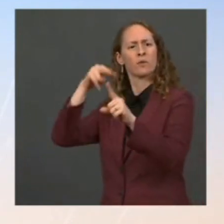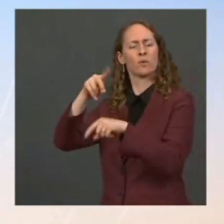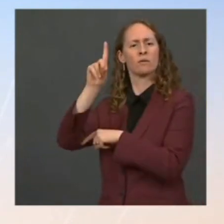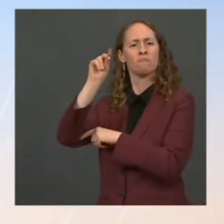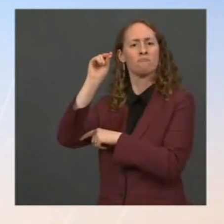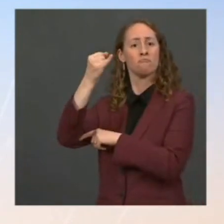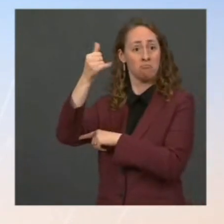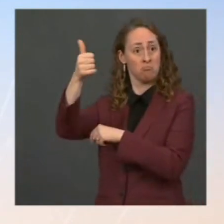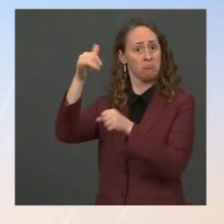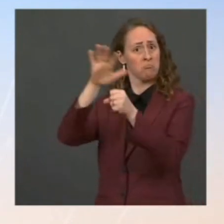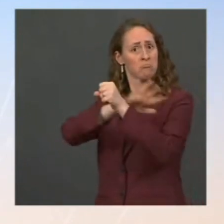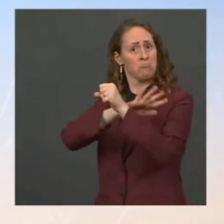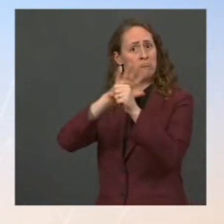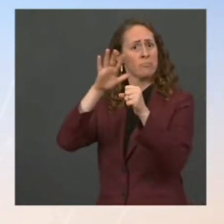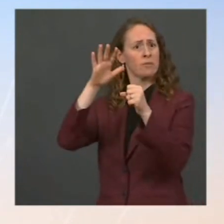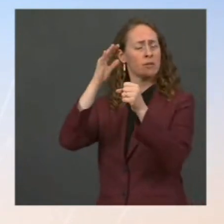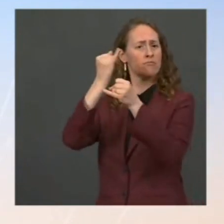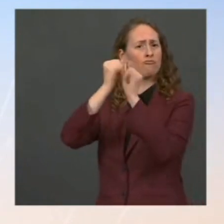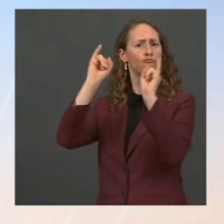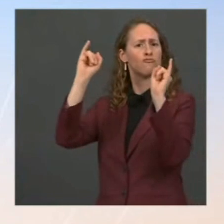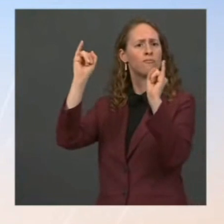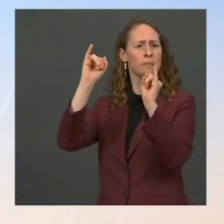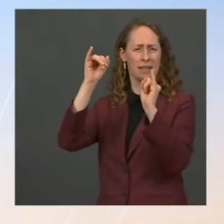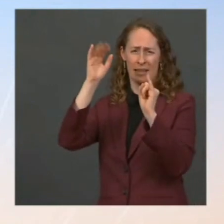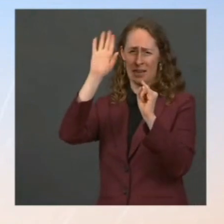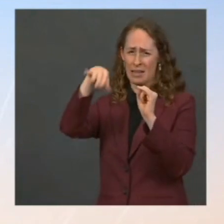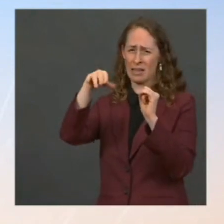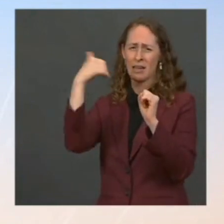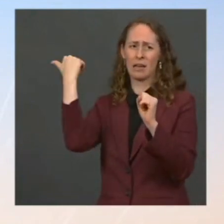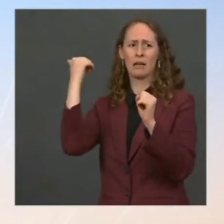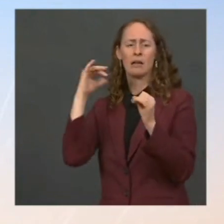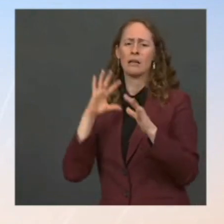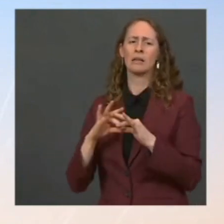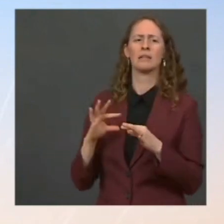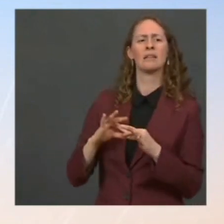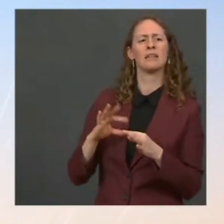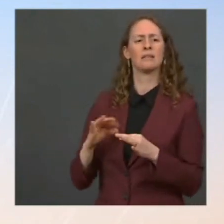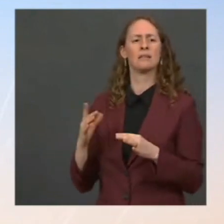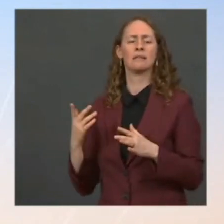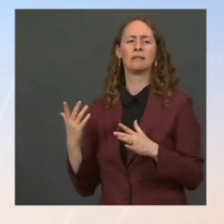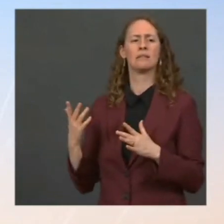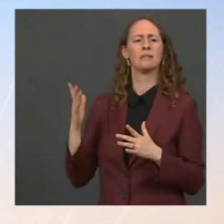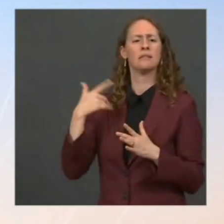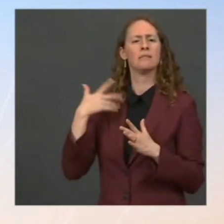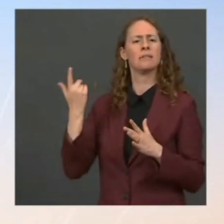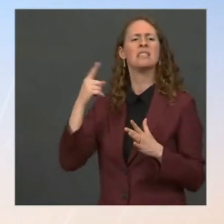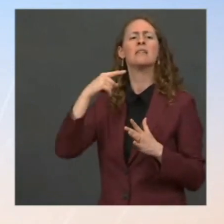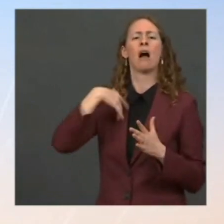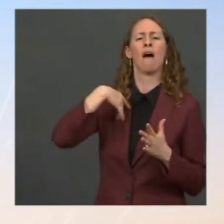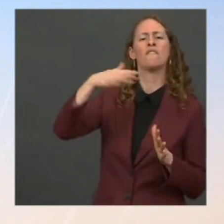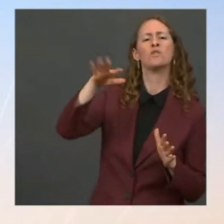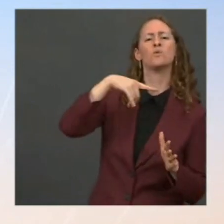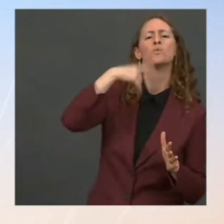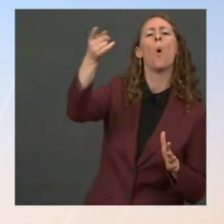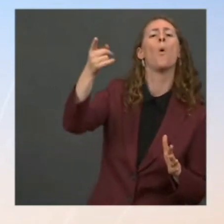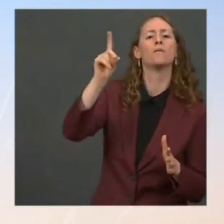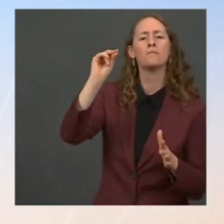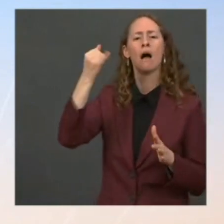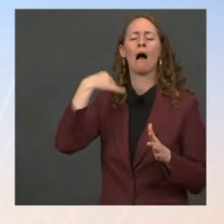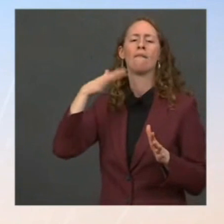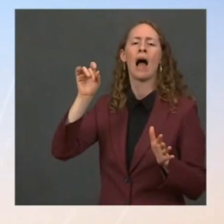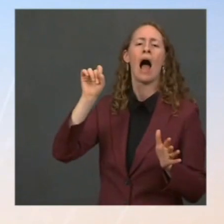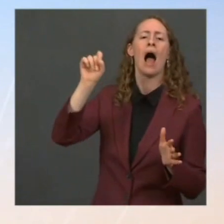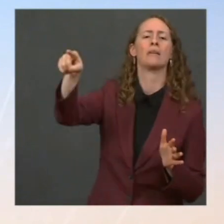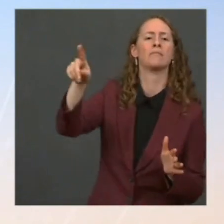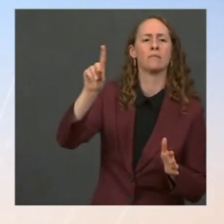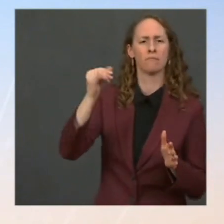instances where the president has said publicly, he's either instructed or asked or directed the Justice Department to do different things. Where